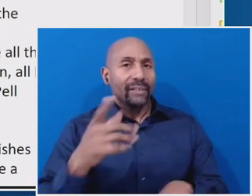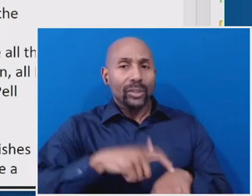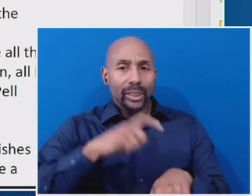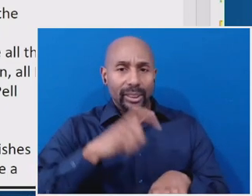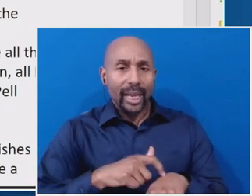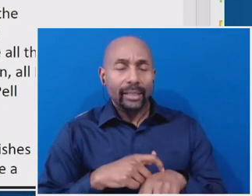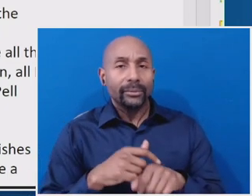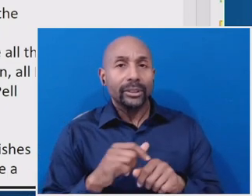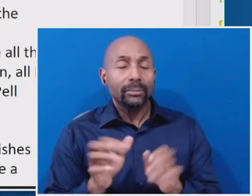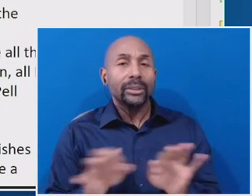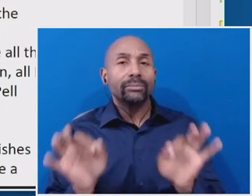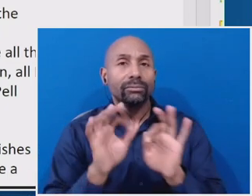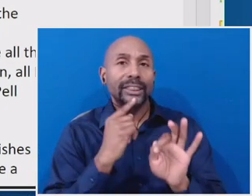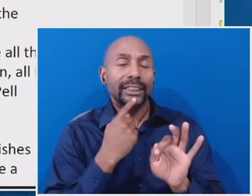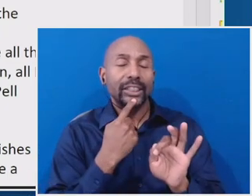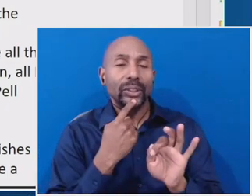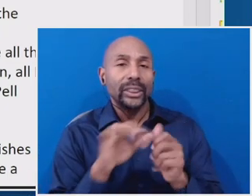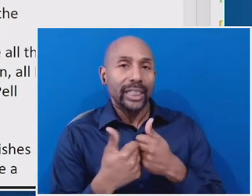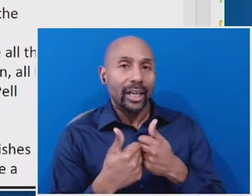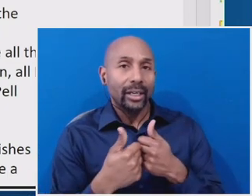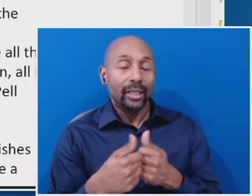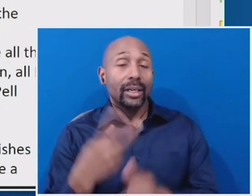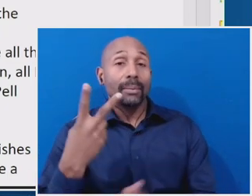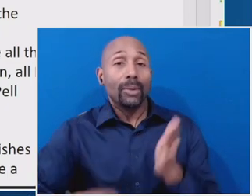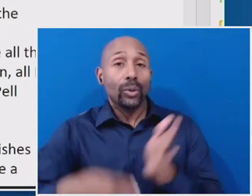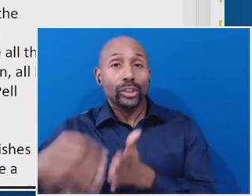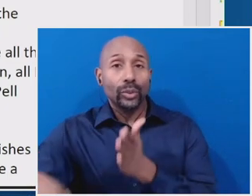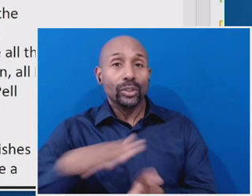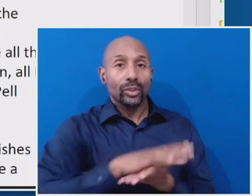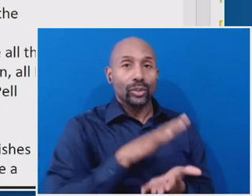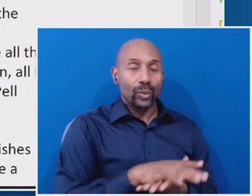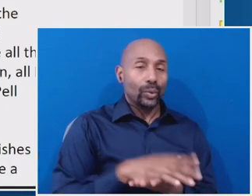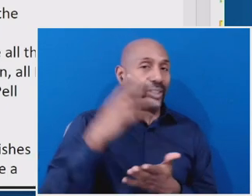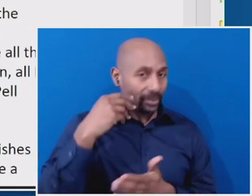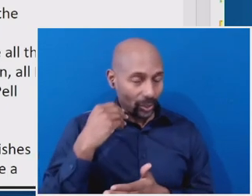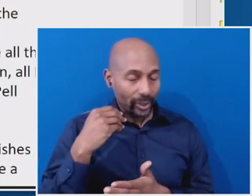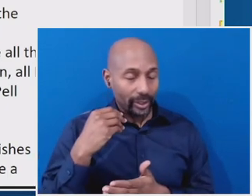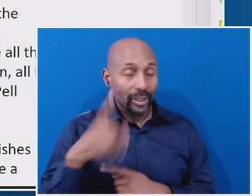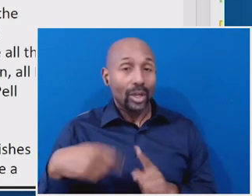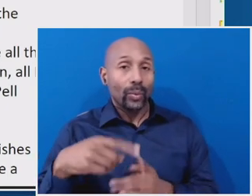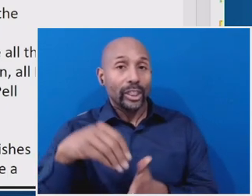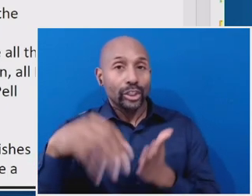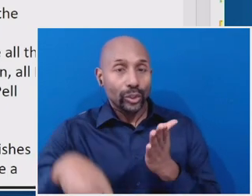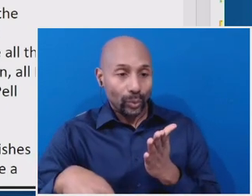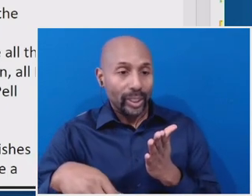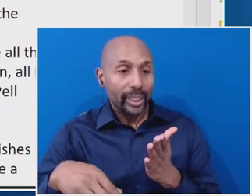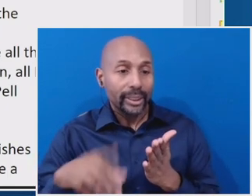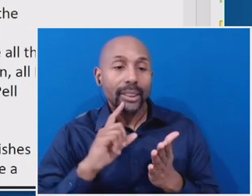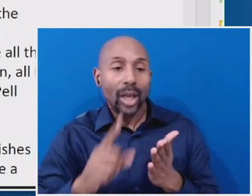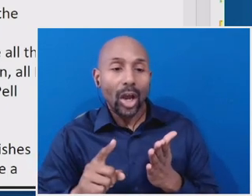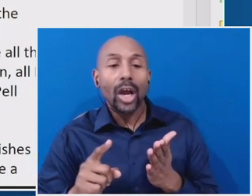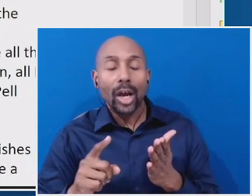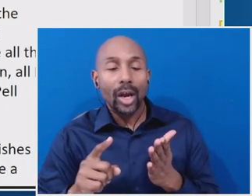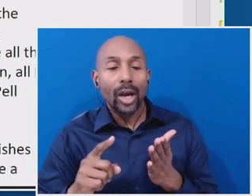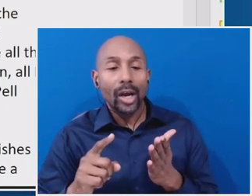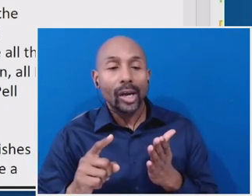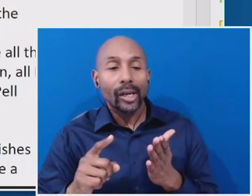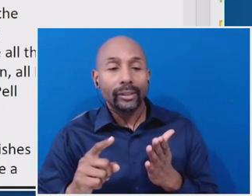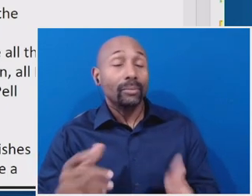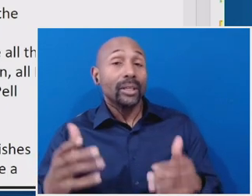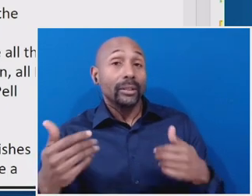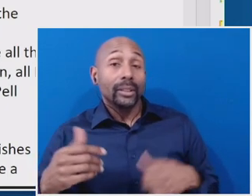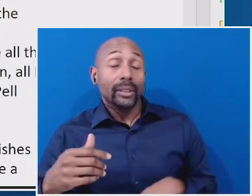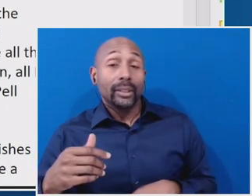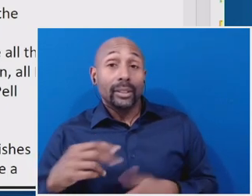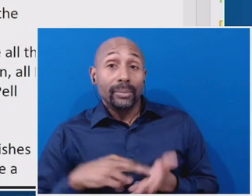challenges that both students and schools face, uh, when students are, um, are required to cease their